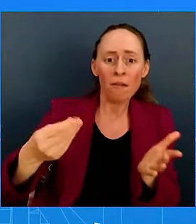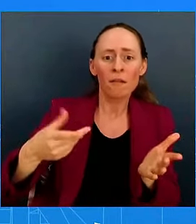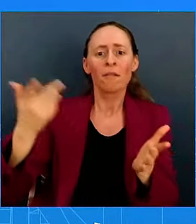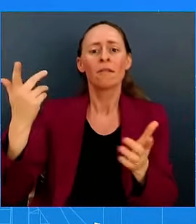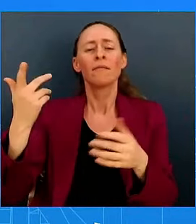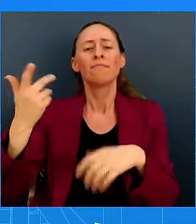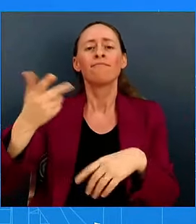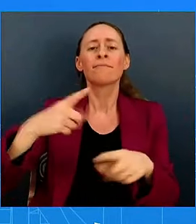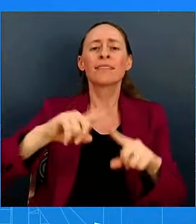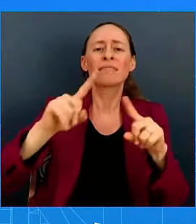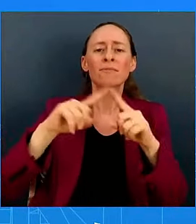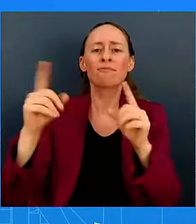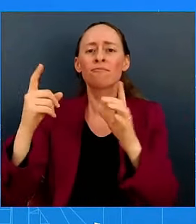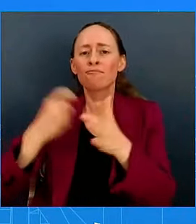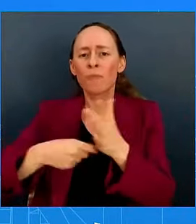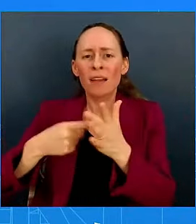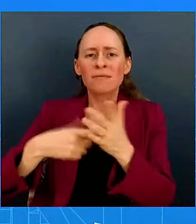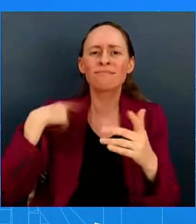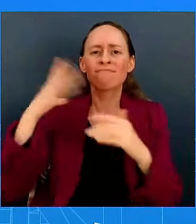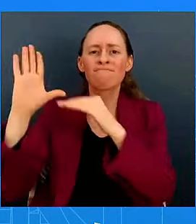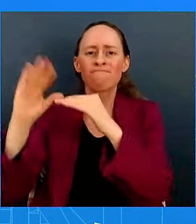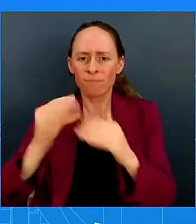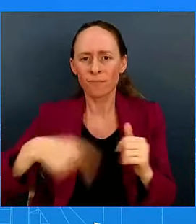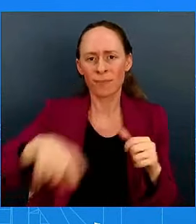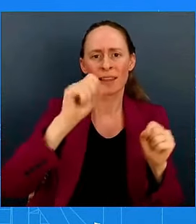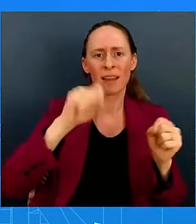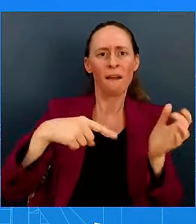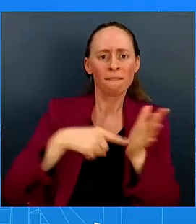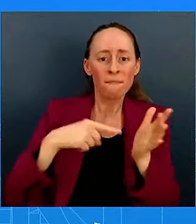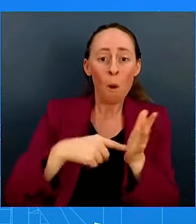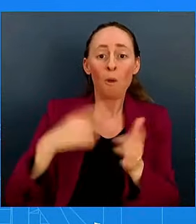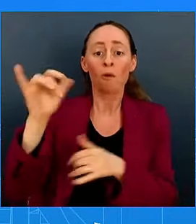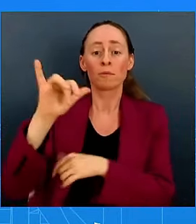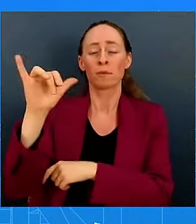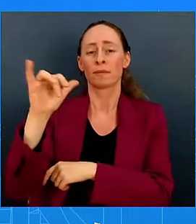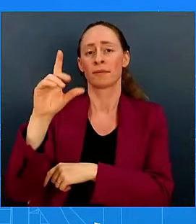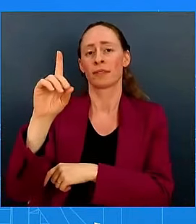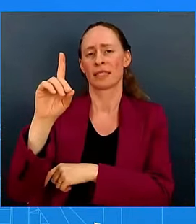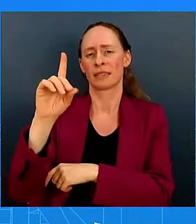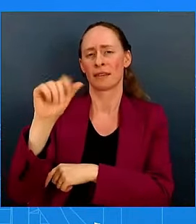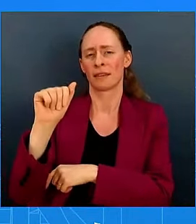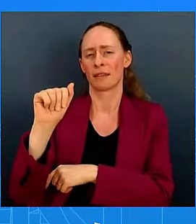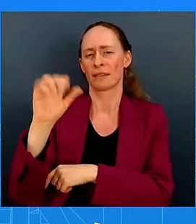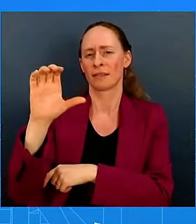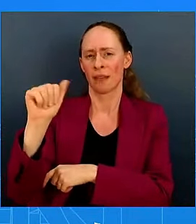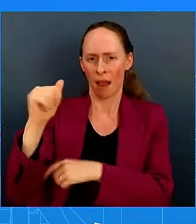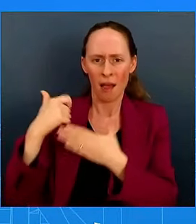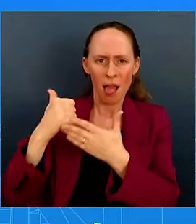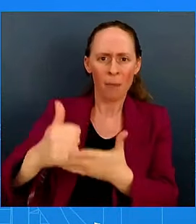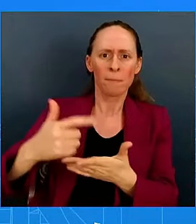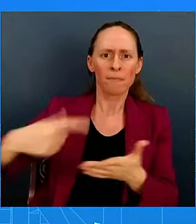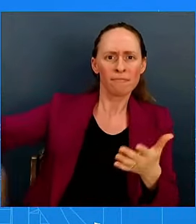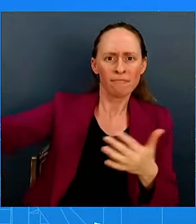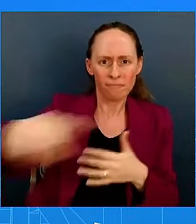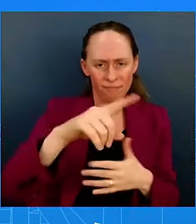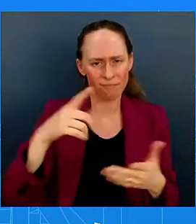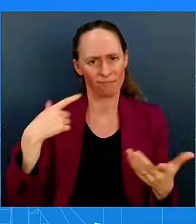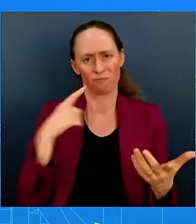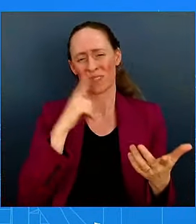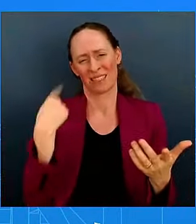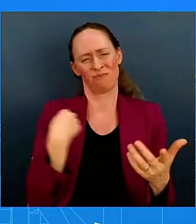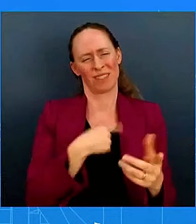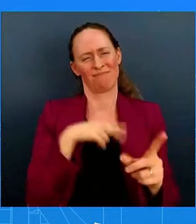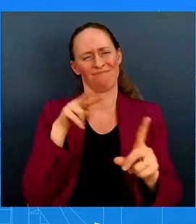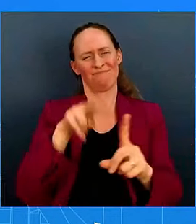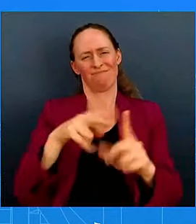Care Act, created a federal government that reflects the diversity of the United States with our four Latino